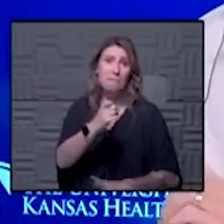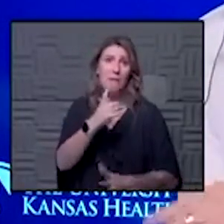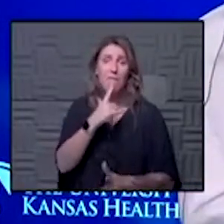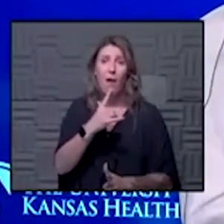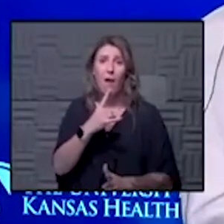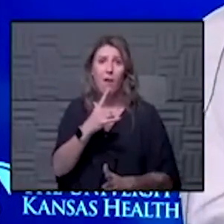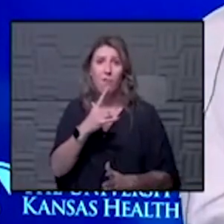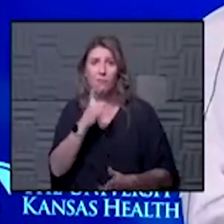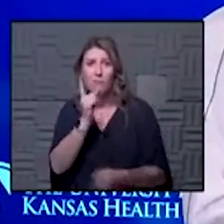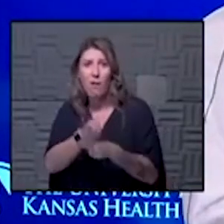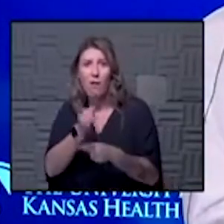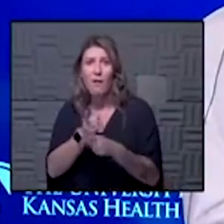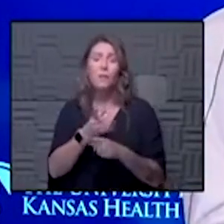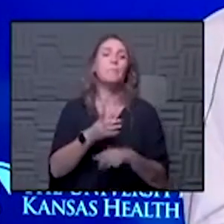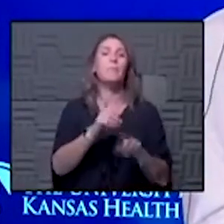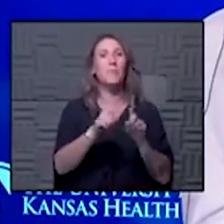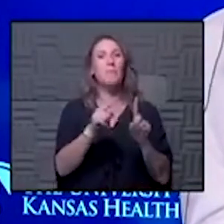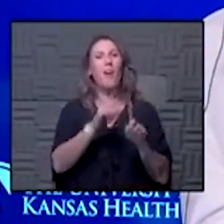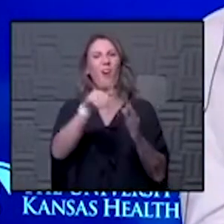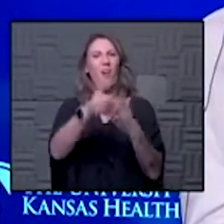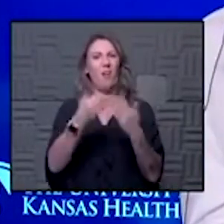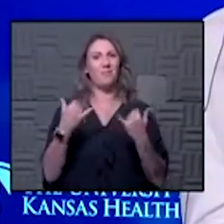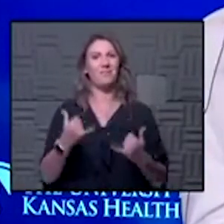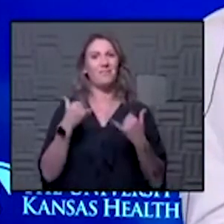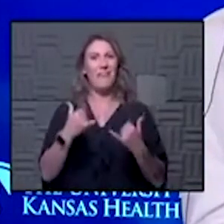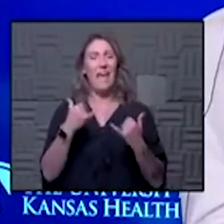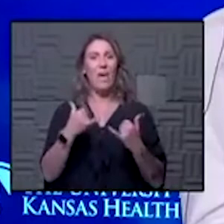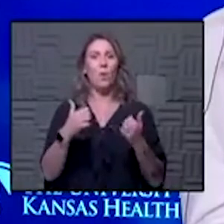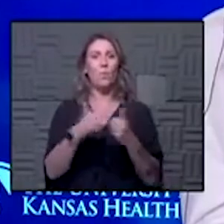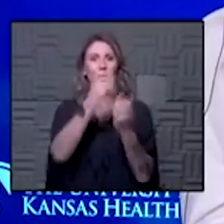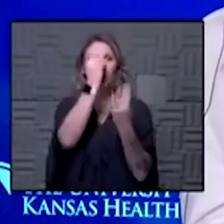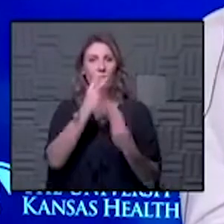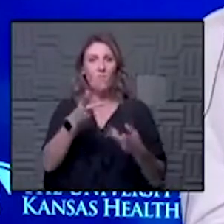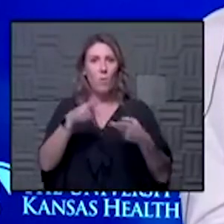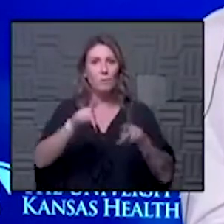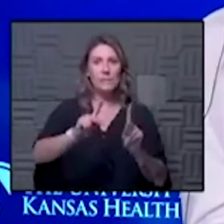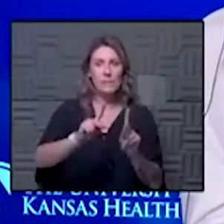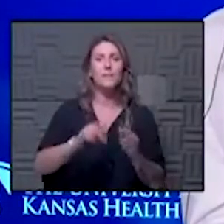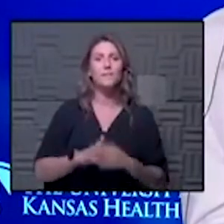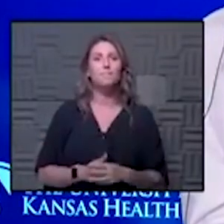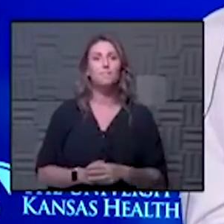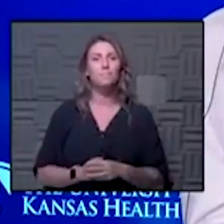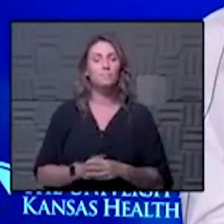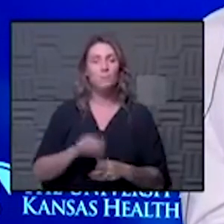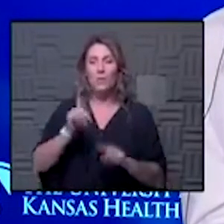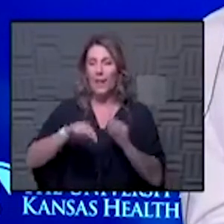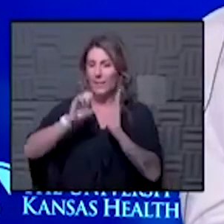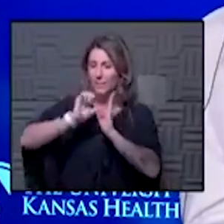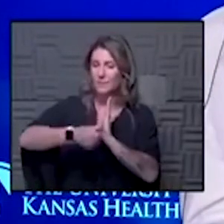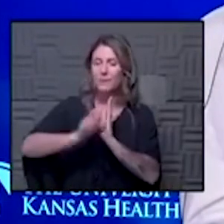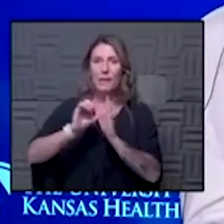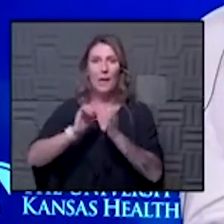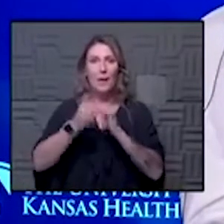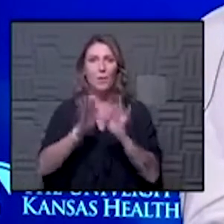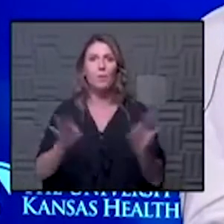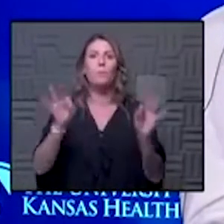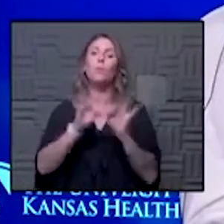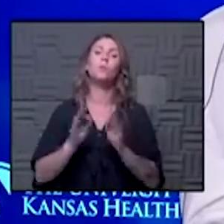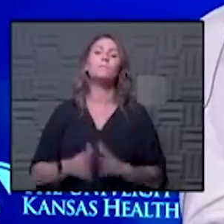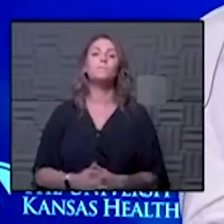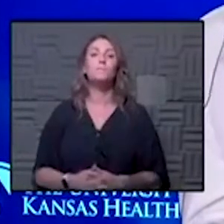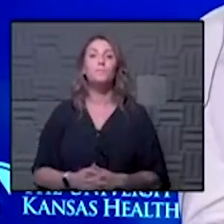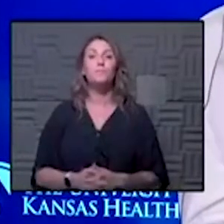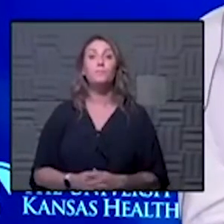way are done they're done with informed consent as you pointed out and i think that's just that that's from that's you just can't emphasize how important that is but